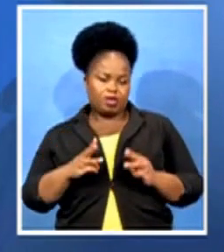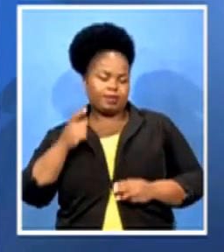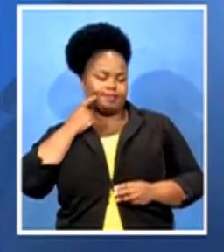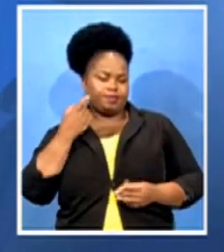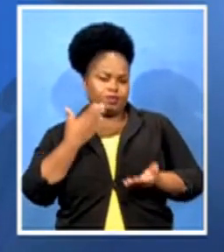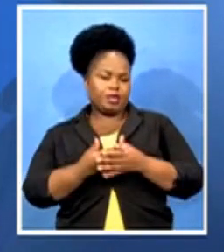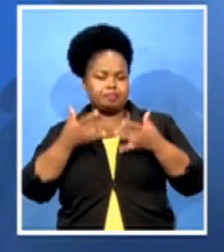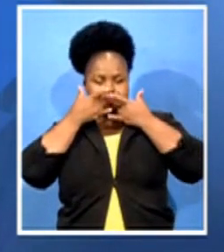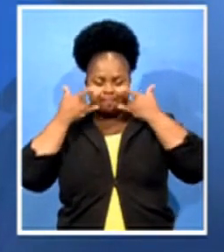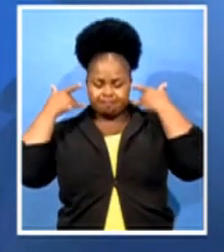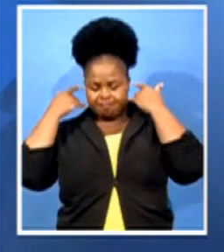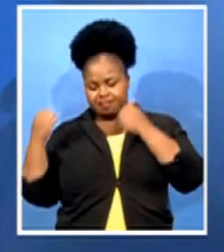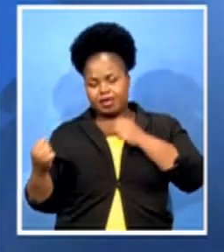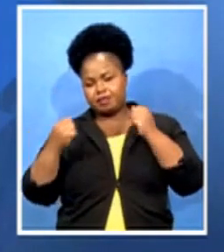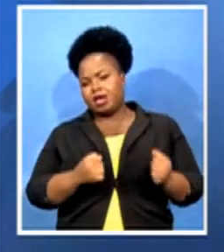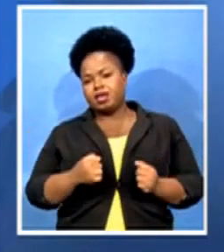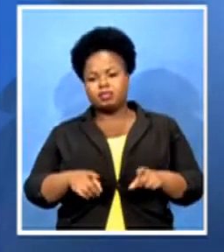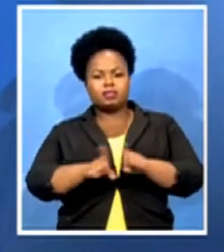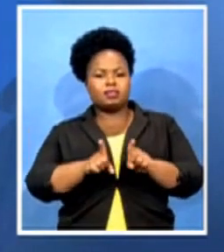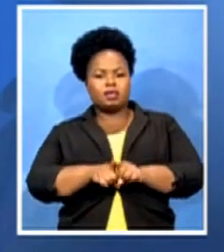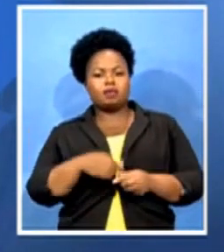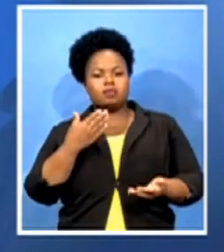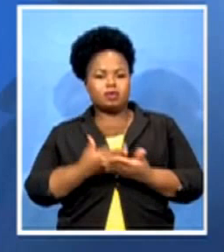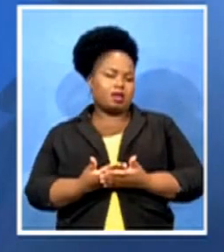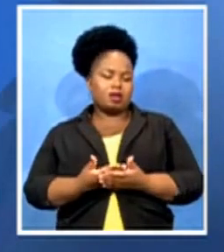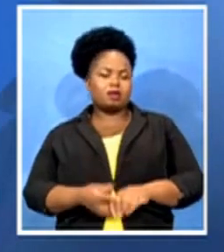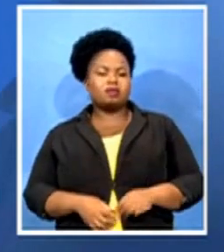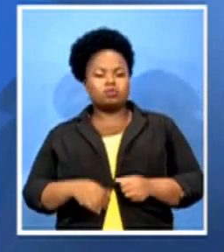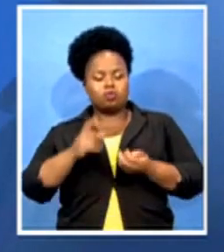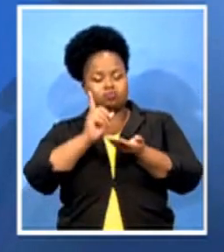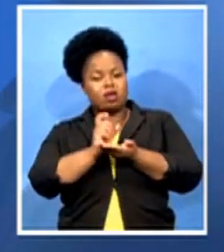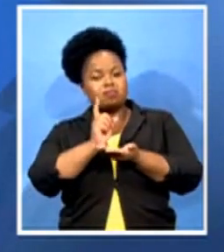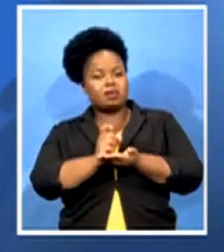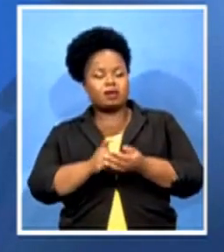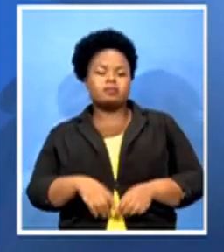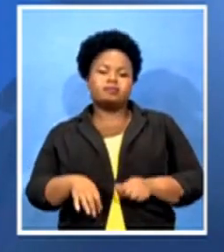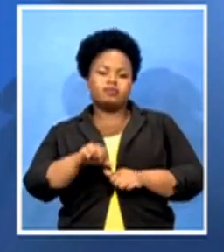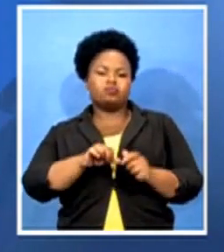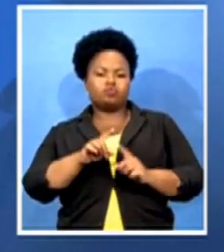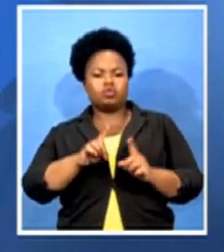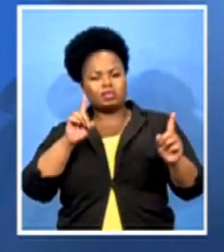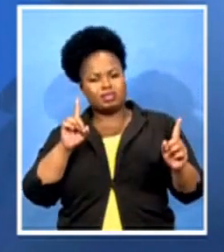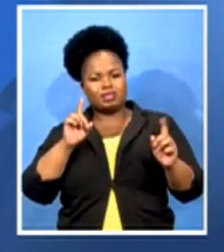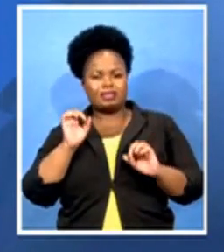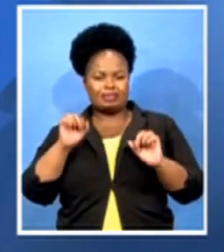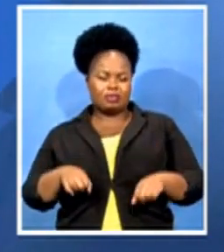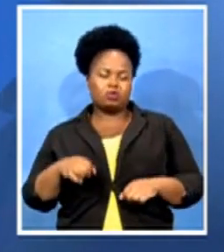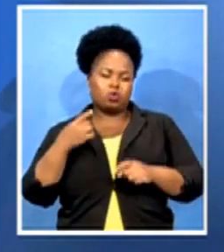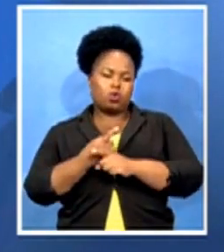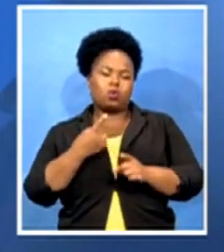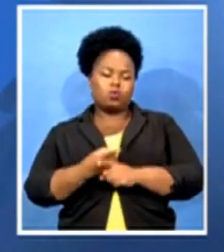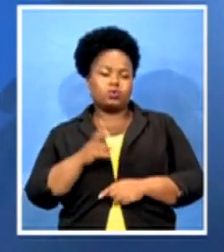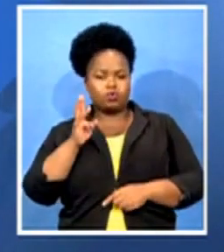and you will be able to hand sanitize and also make sure that social distance is being practiced and proper